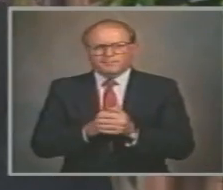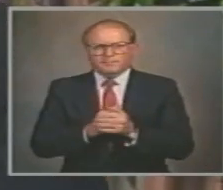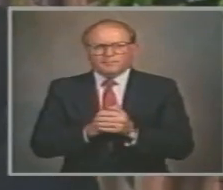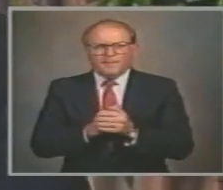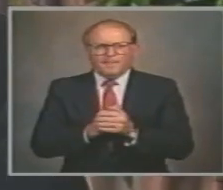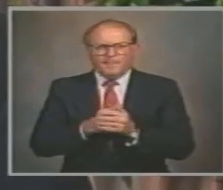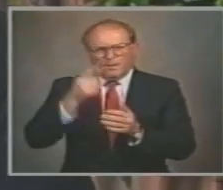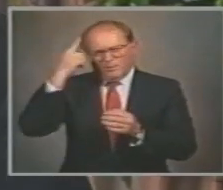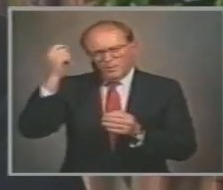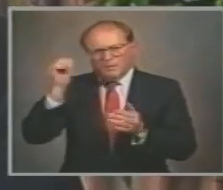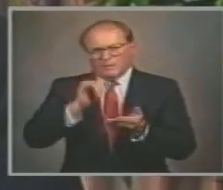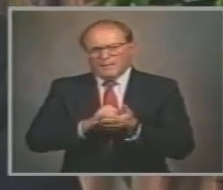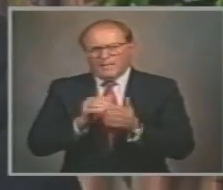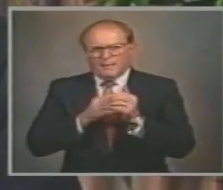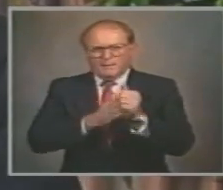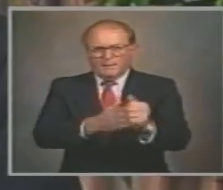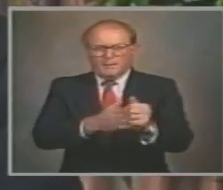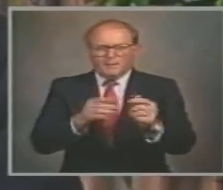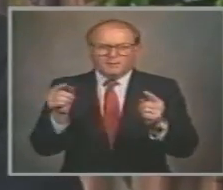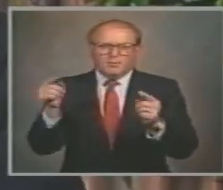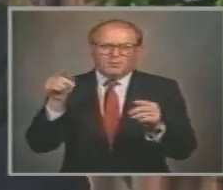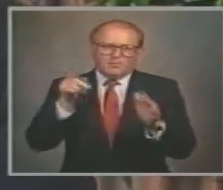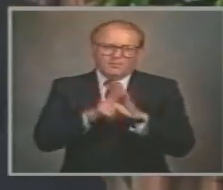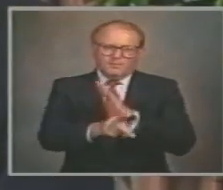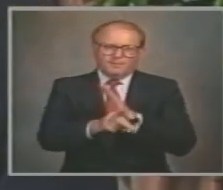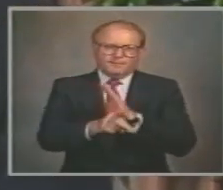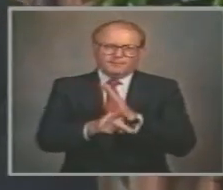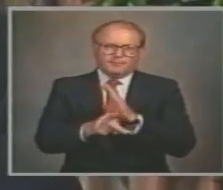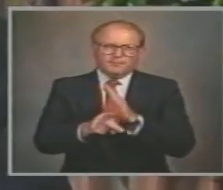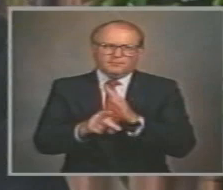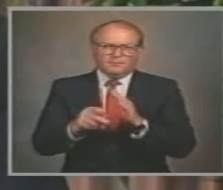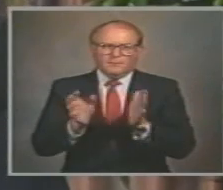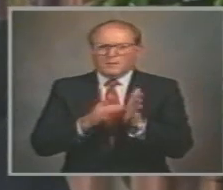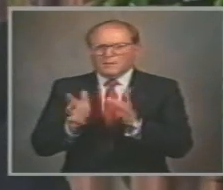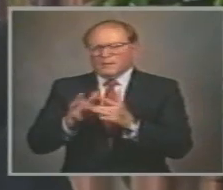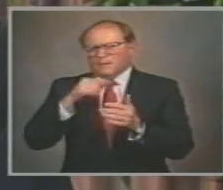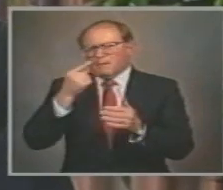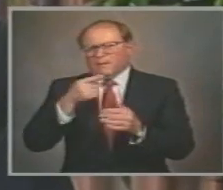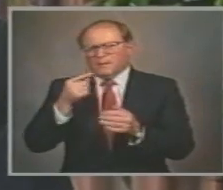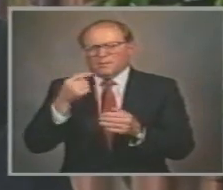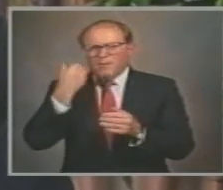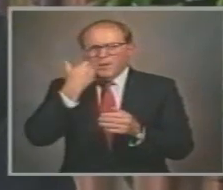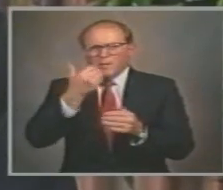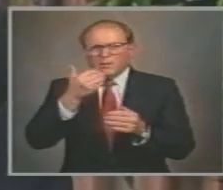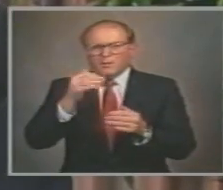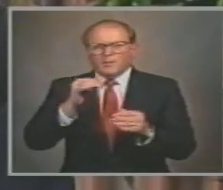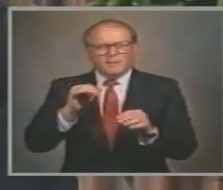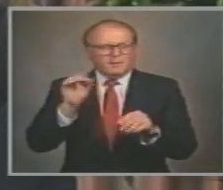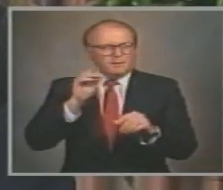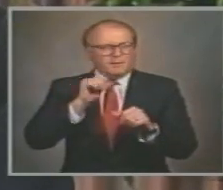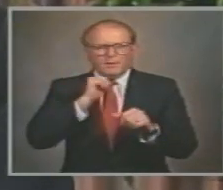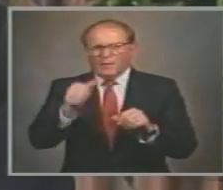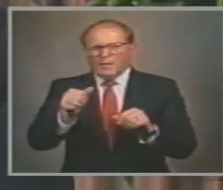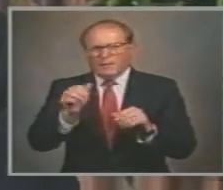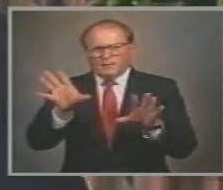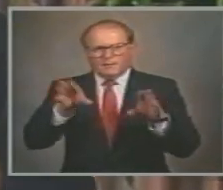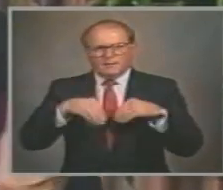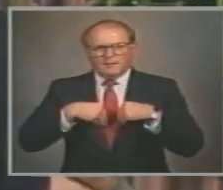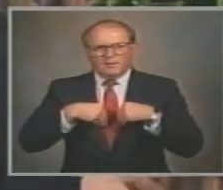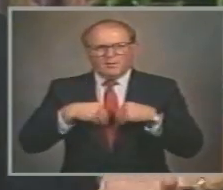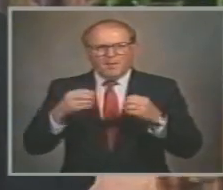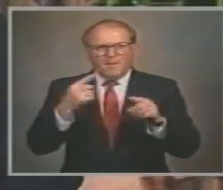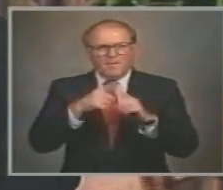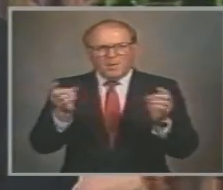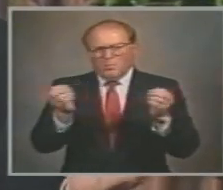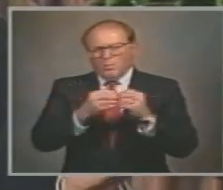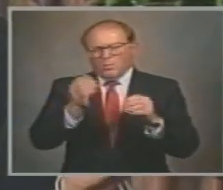Because that leads to murder He says Adultery is unacceptable Because But more than